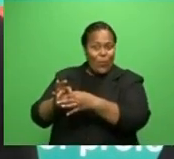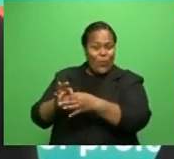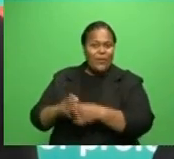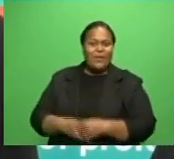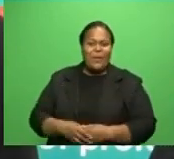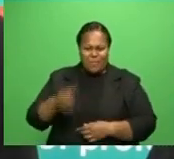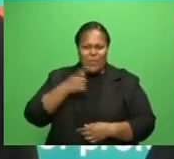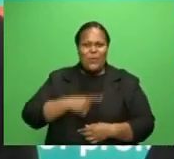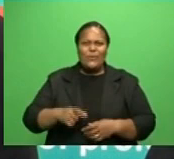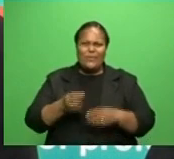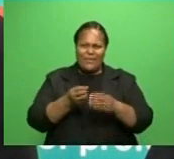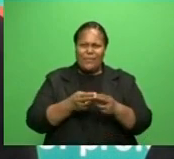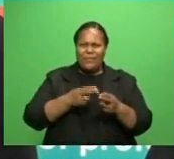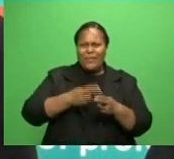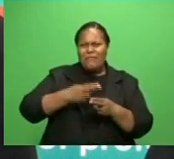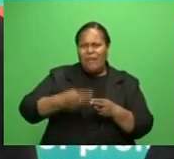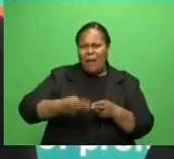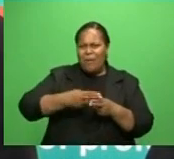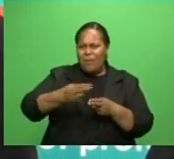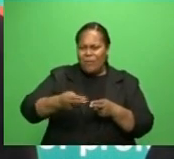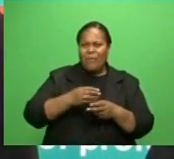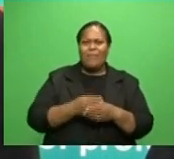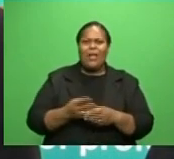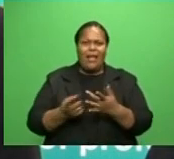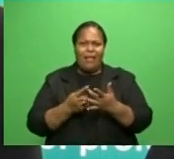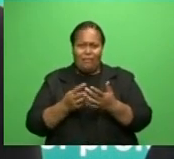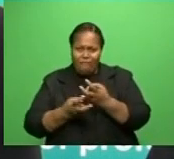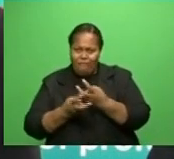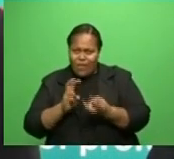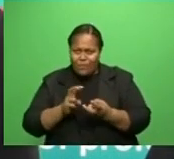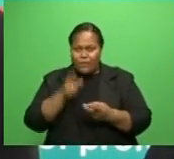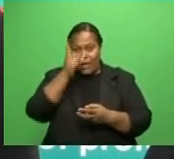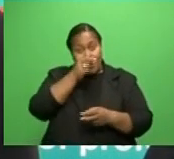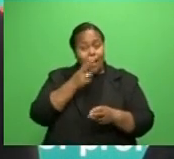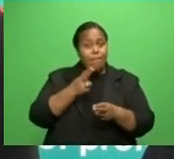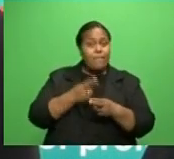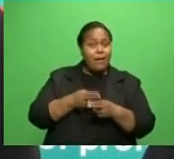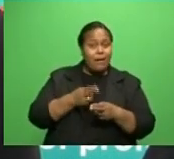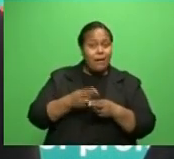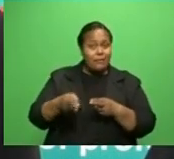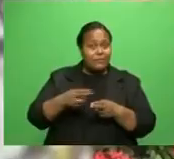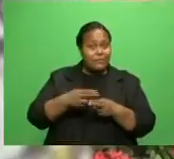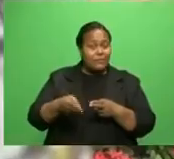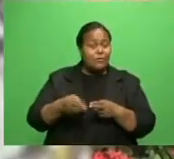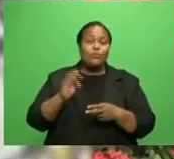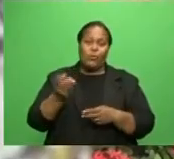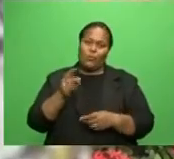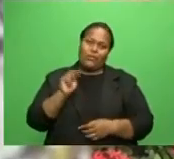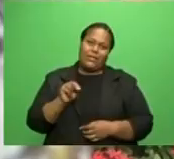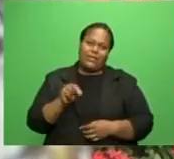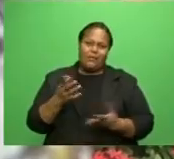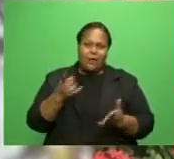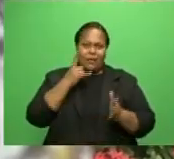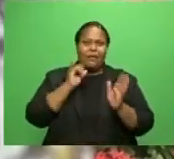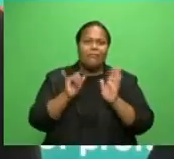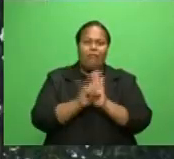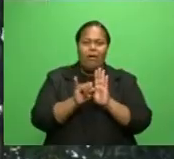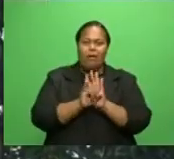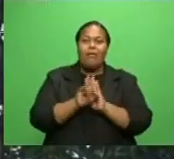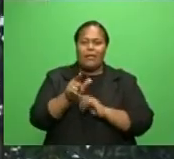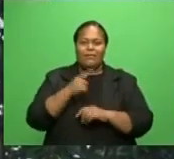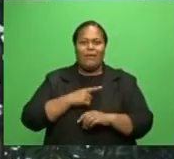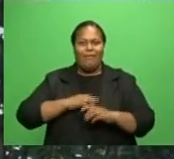crops and all the vegetables and other things that they can plant in those farms they will buy.